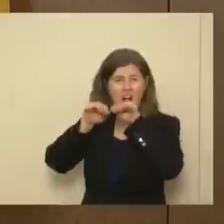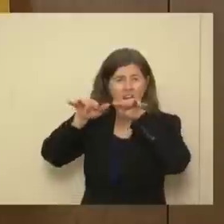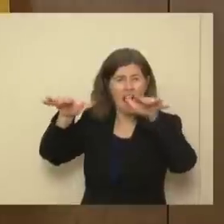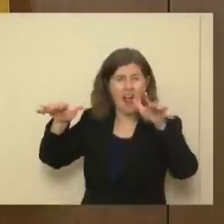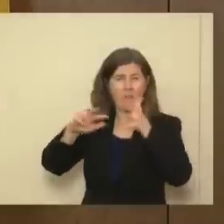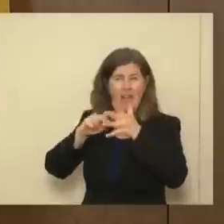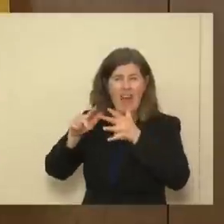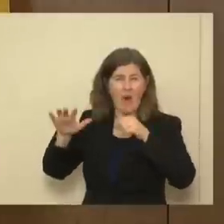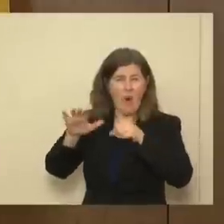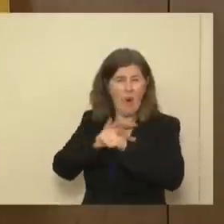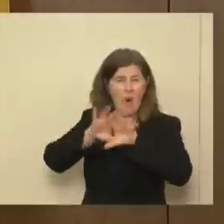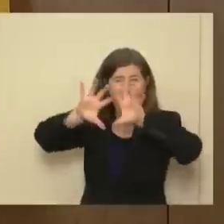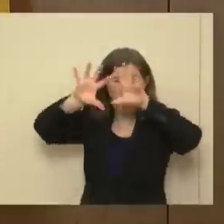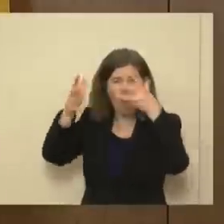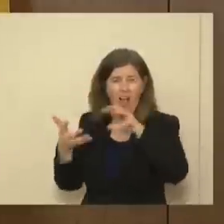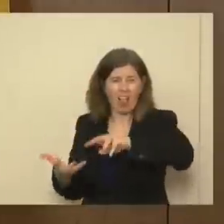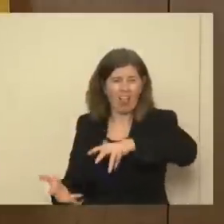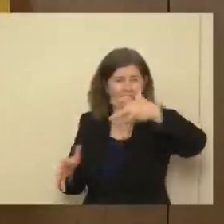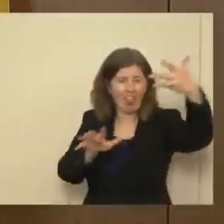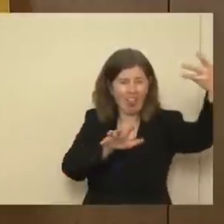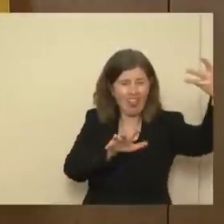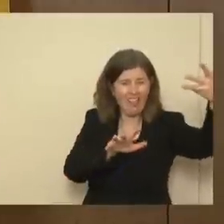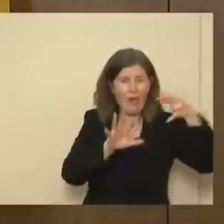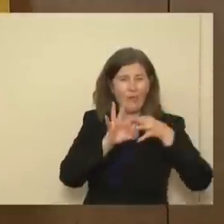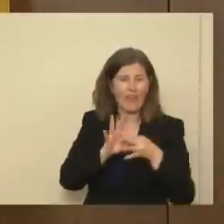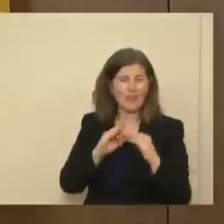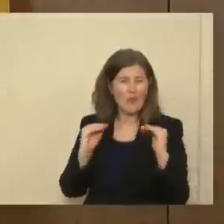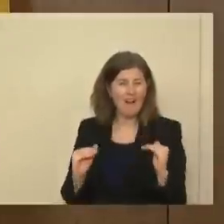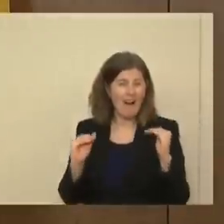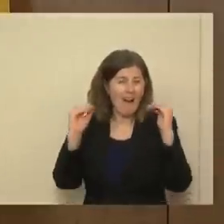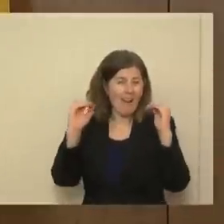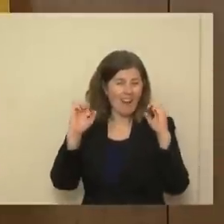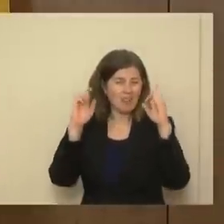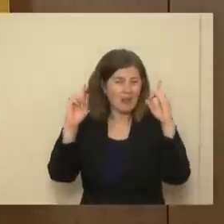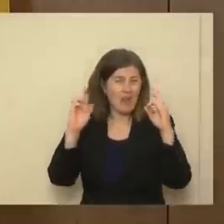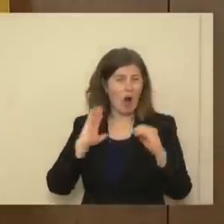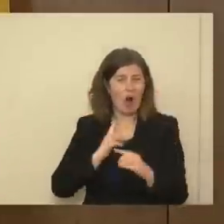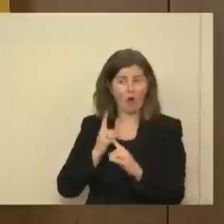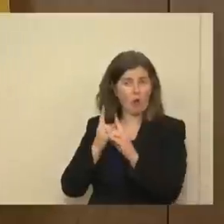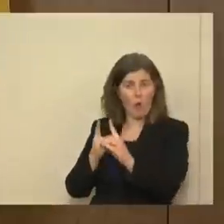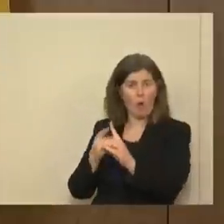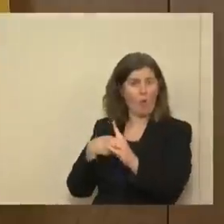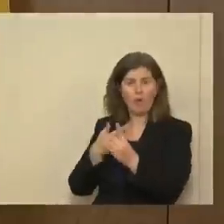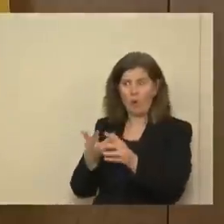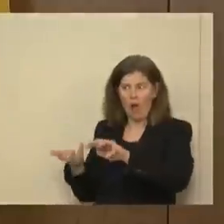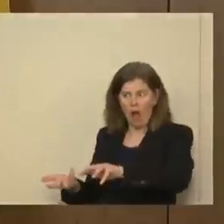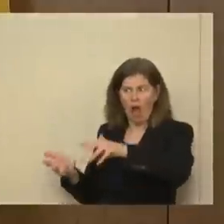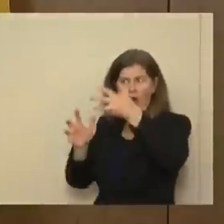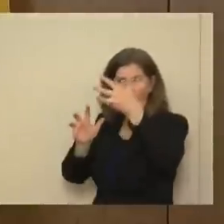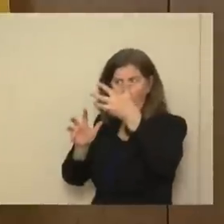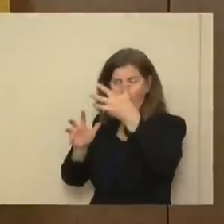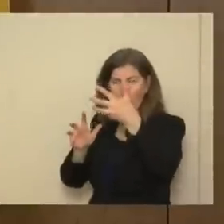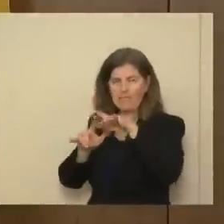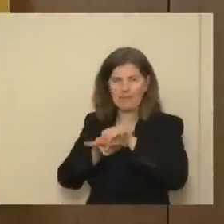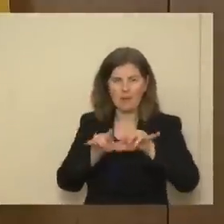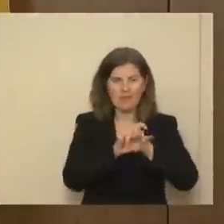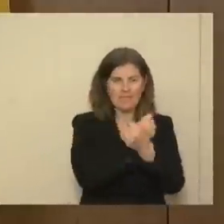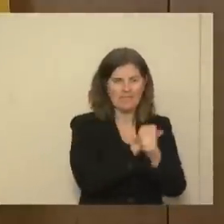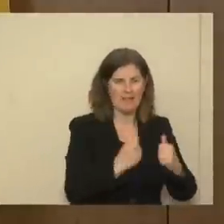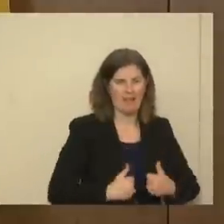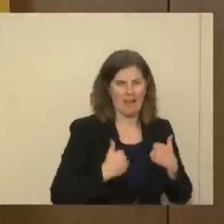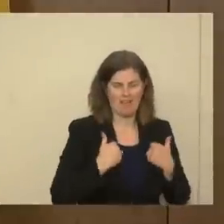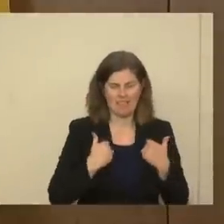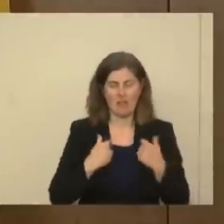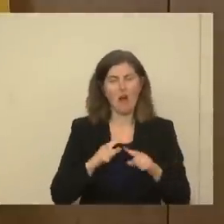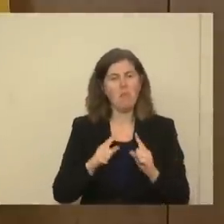upset that whole apple cart about higher education. And the goal is not to do that and save lives, both. I